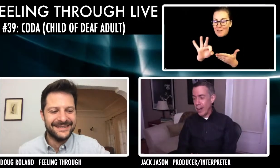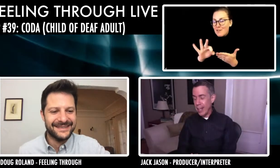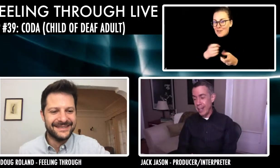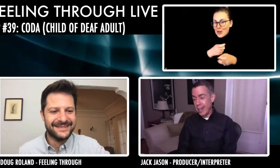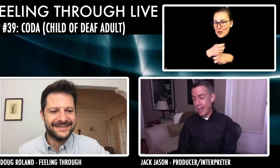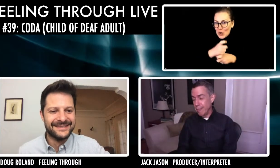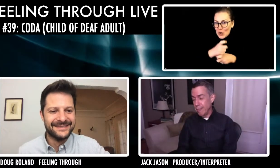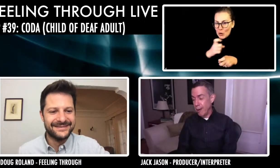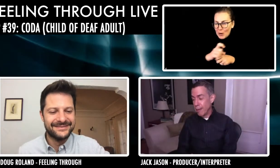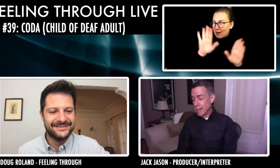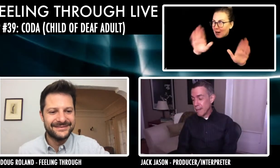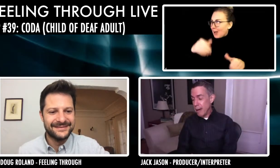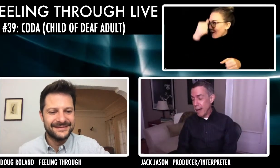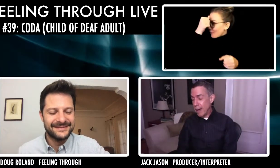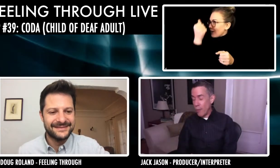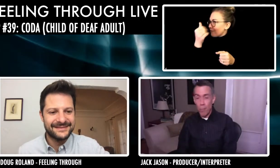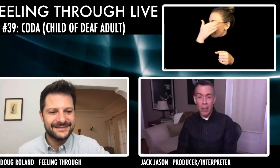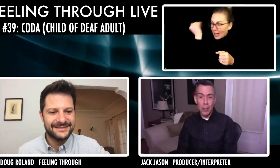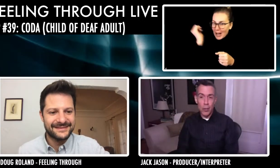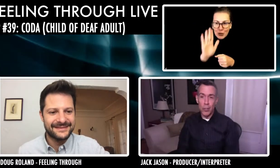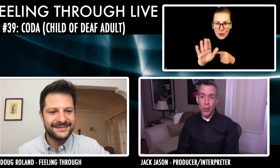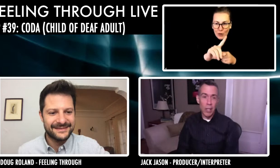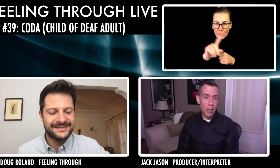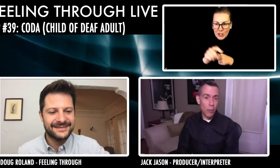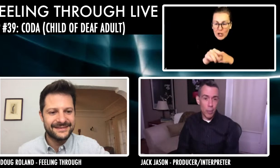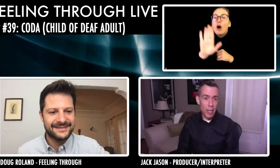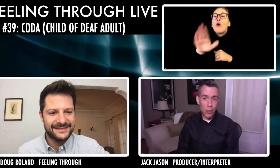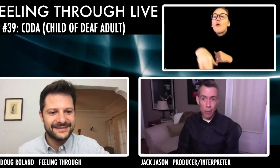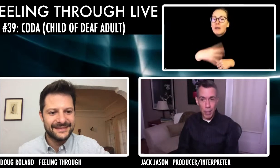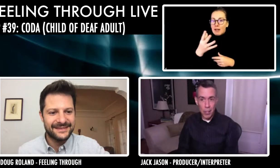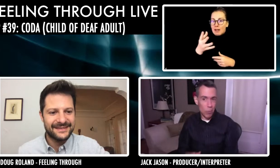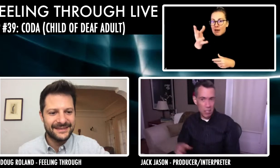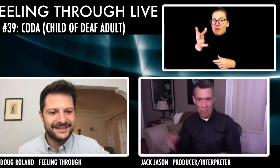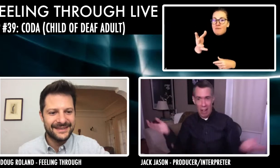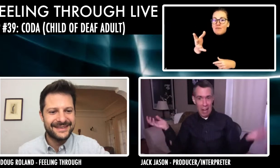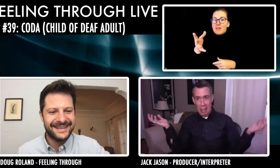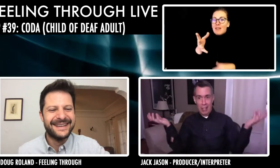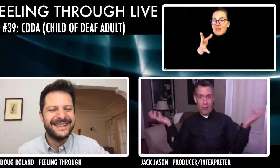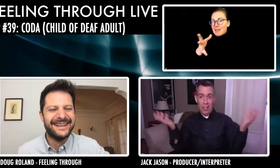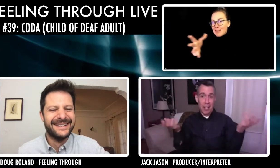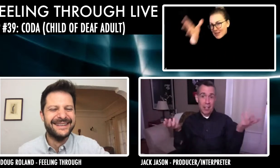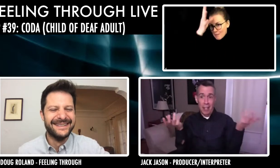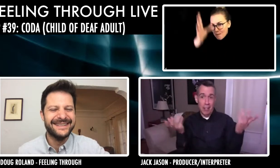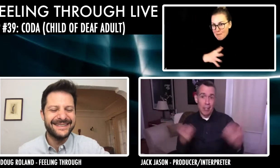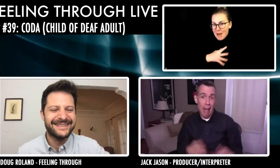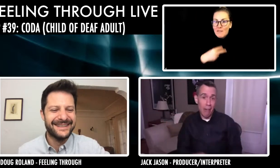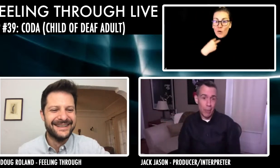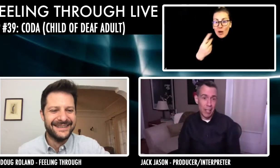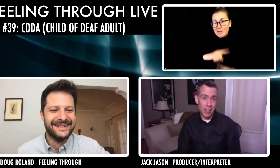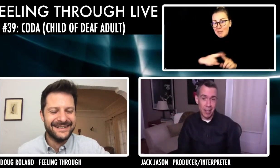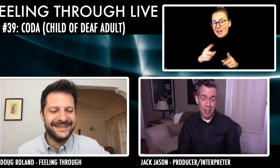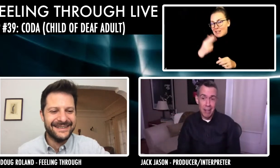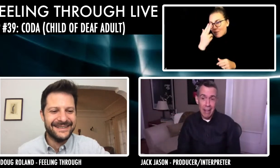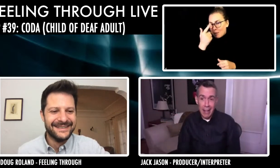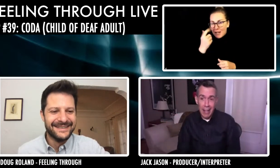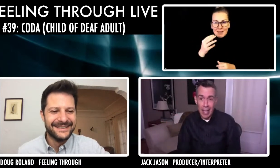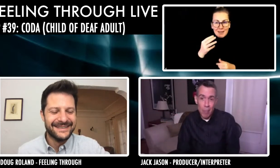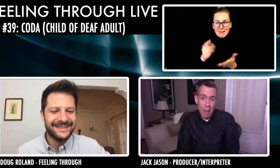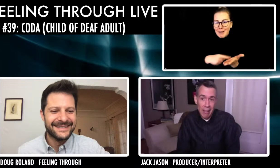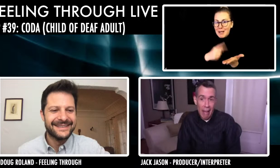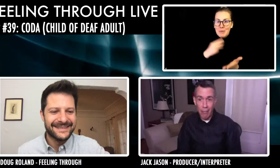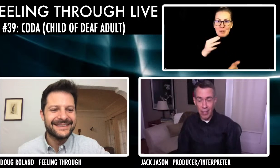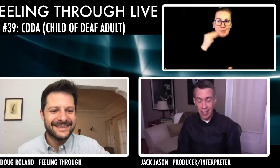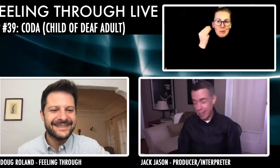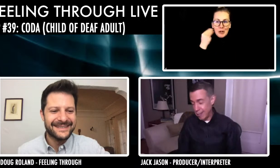It's funny. Yeah. And you know, I've heard Marley jokingly refer to me as her bitch, which is fine. I think that's funny. I just laugh because it